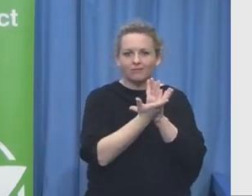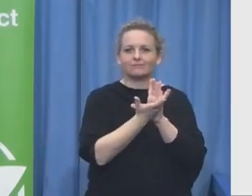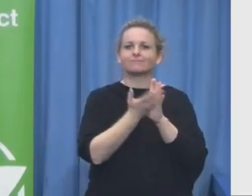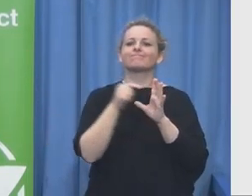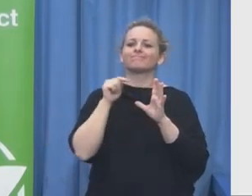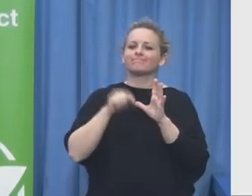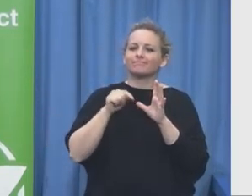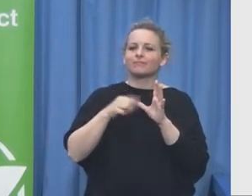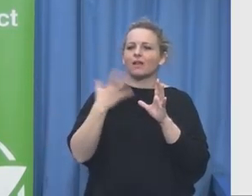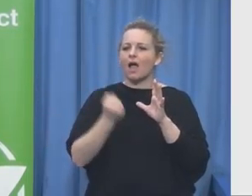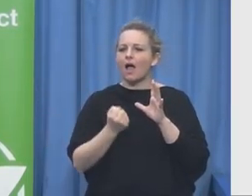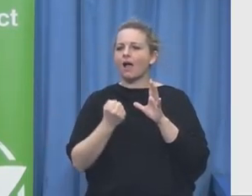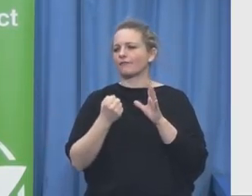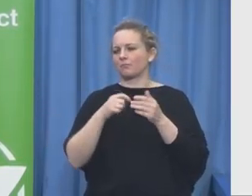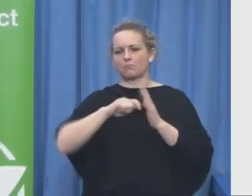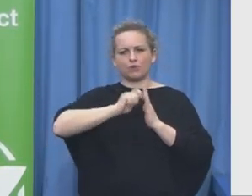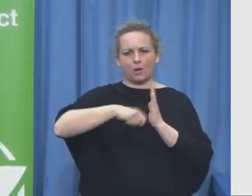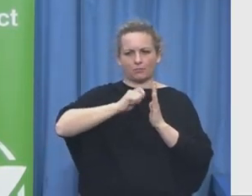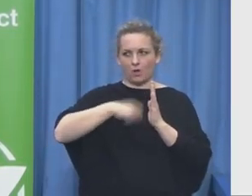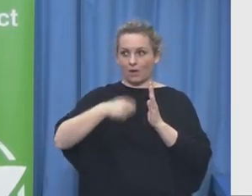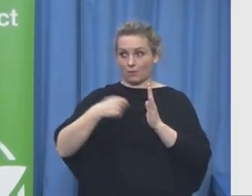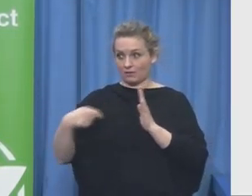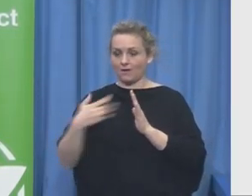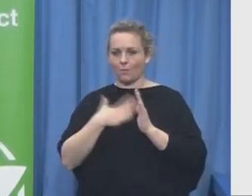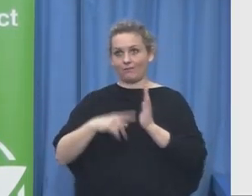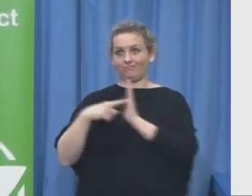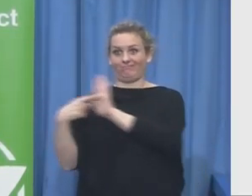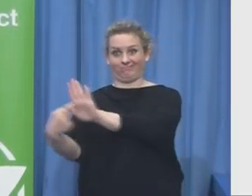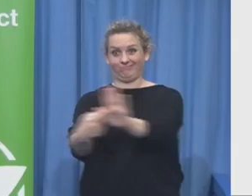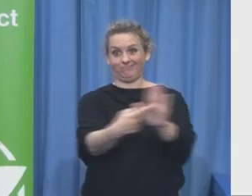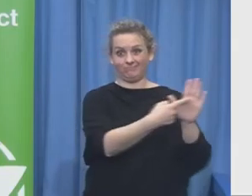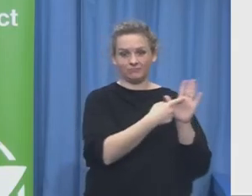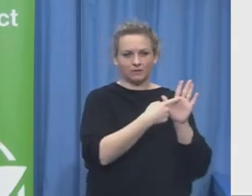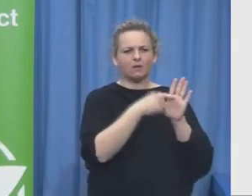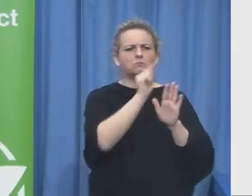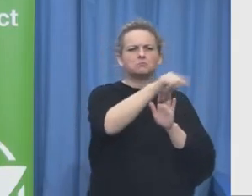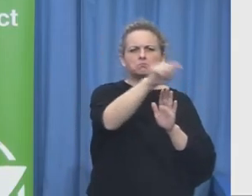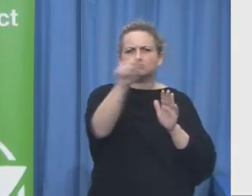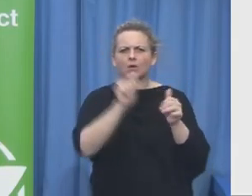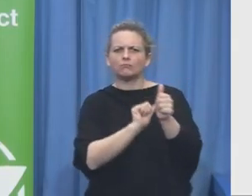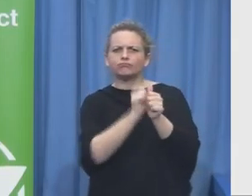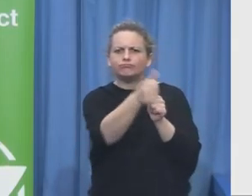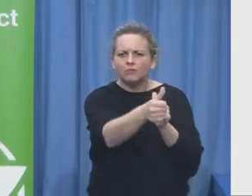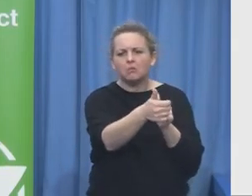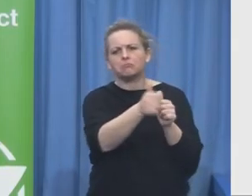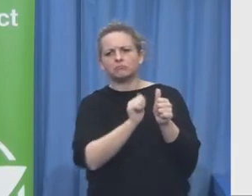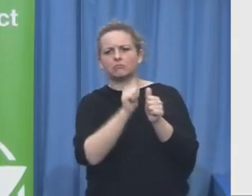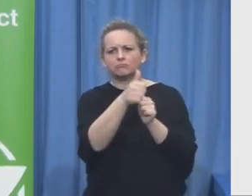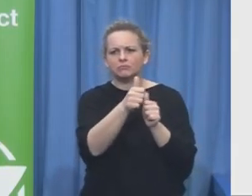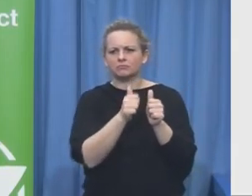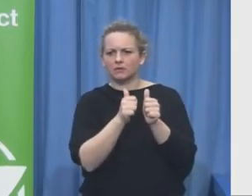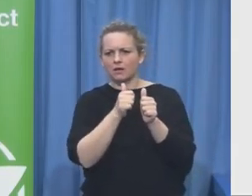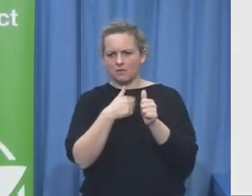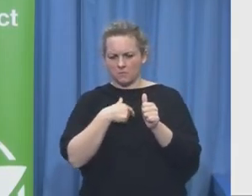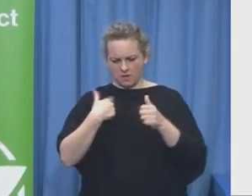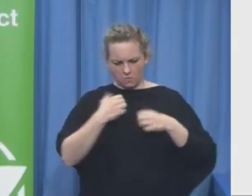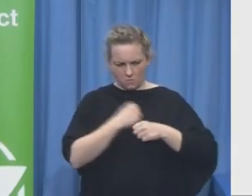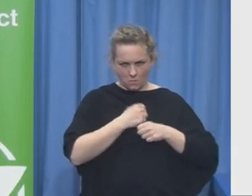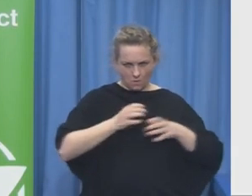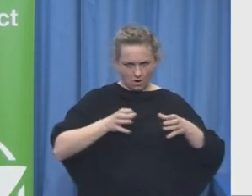inclusion is not a program a unit in your business it's actually a value a mindset